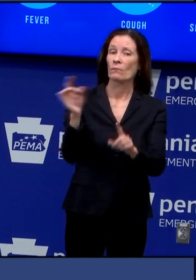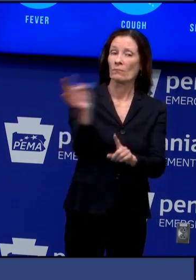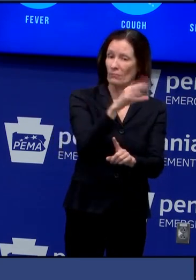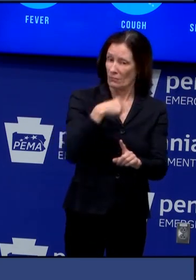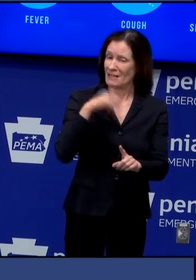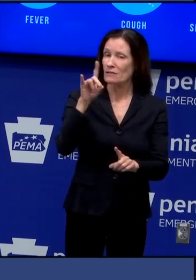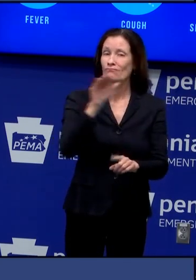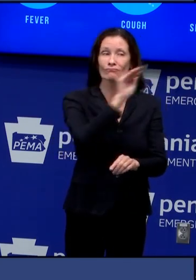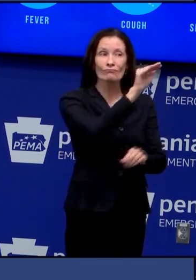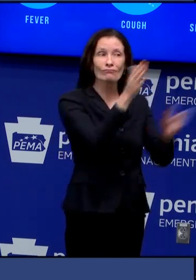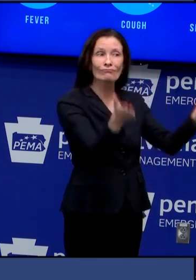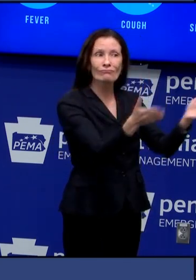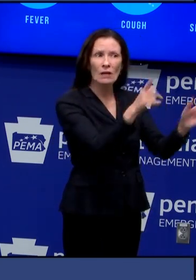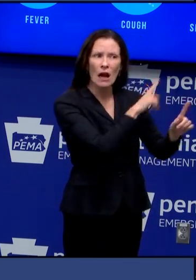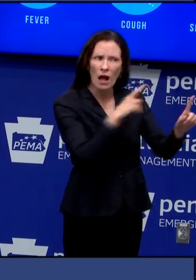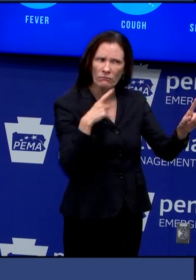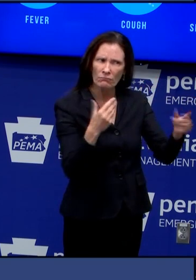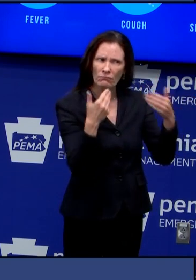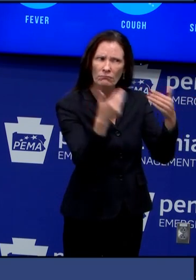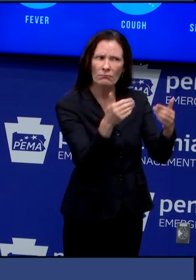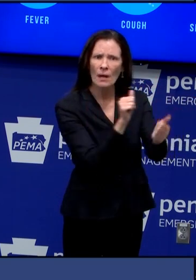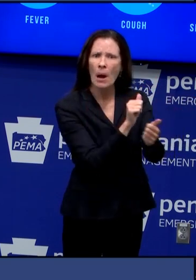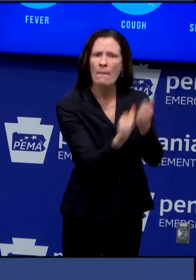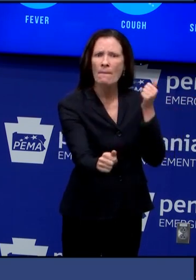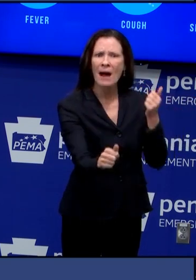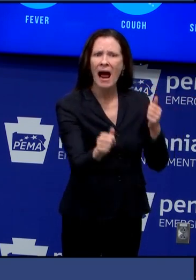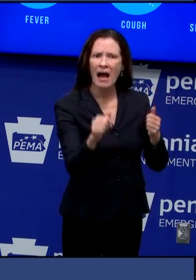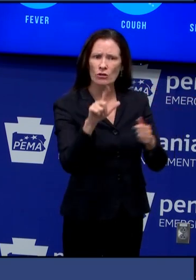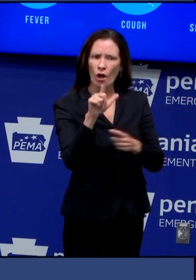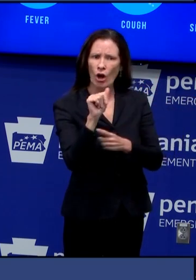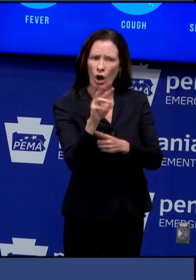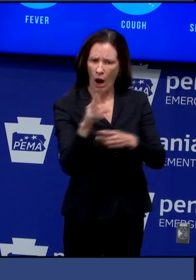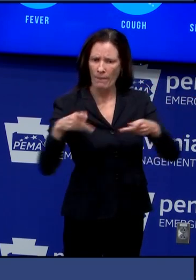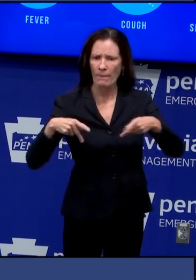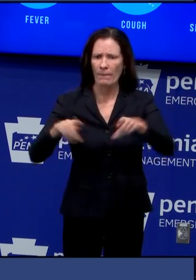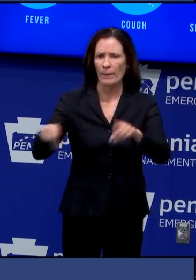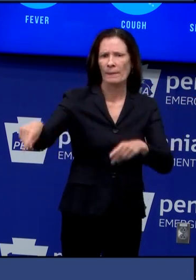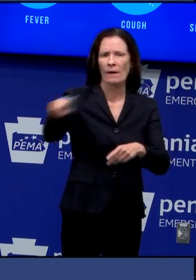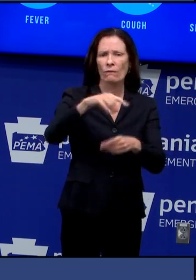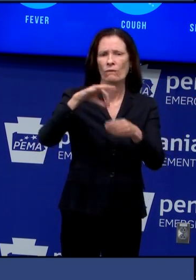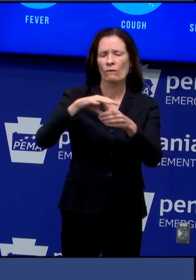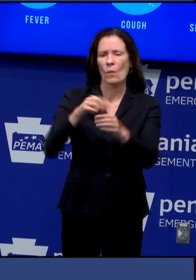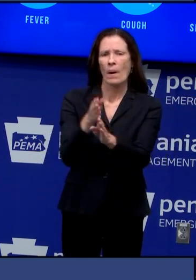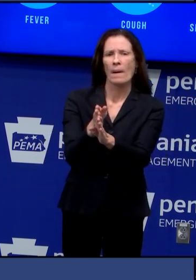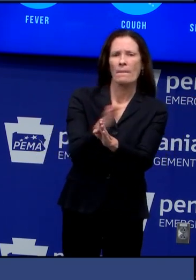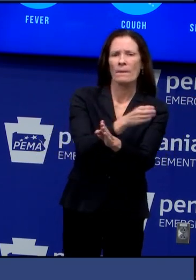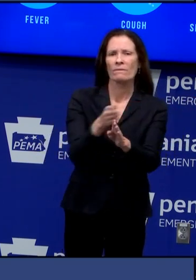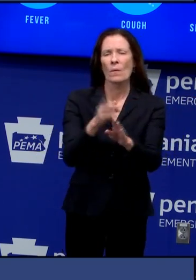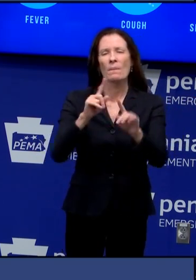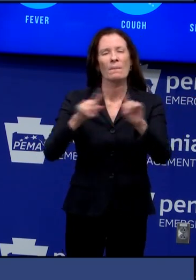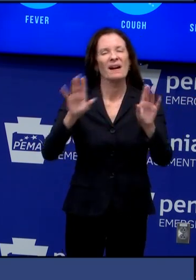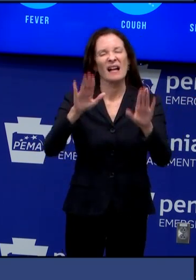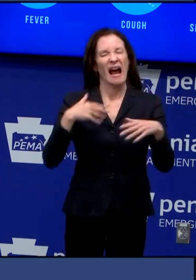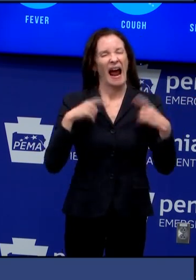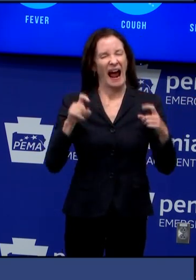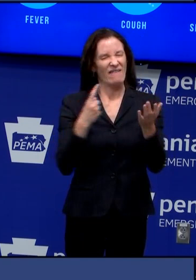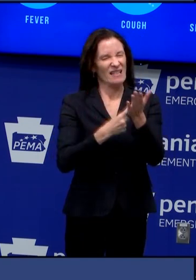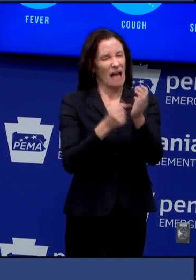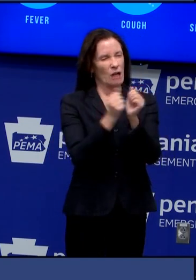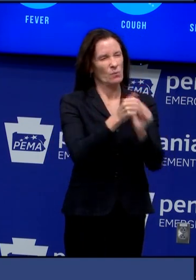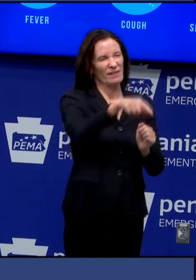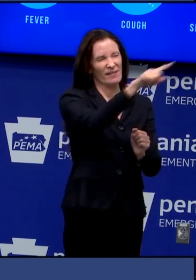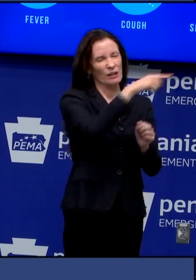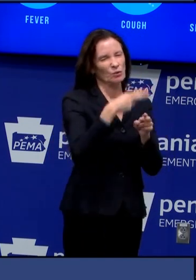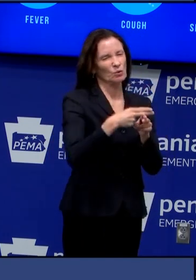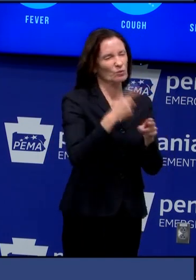would very much support that action being taken um and hope to have that come those conversations shortly so that it was